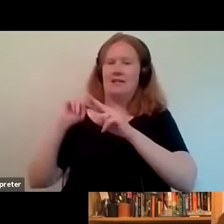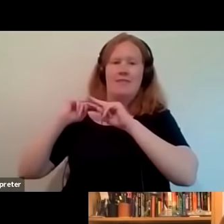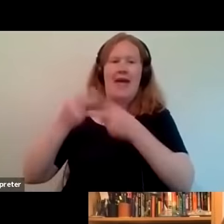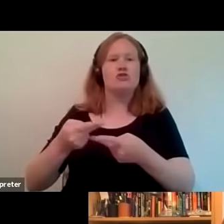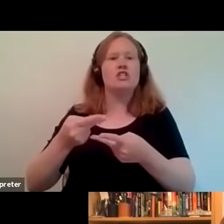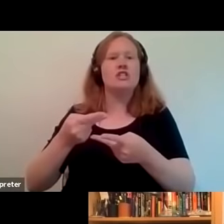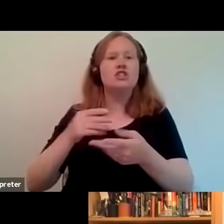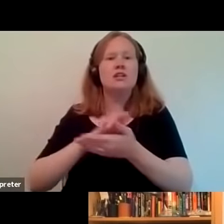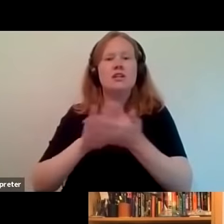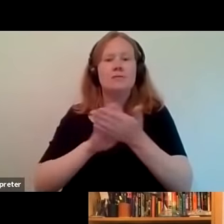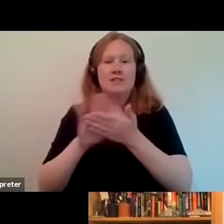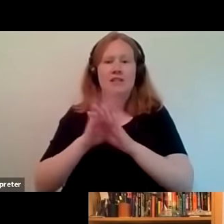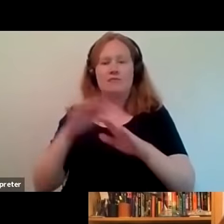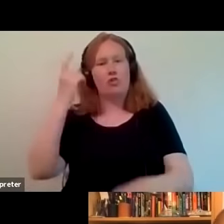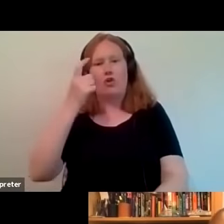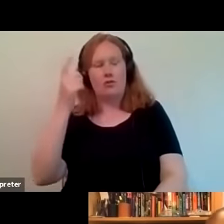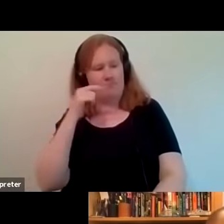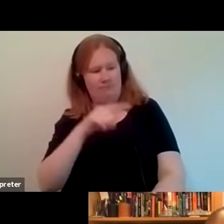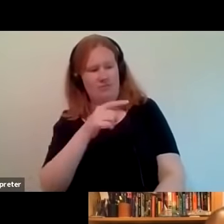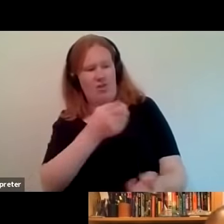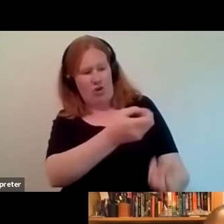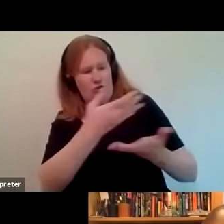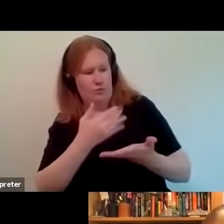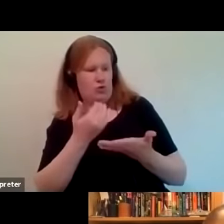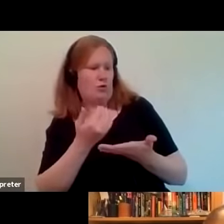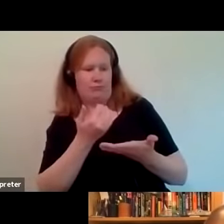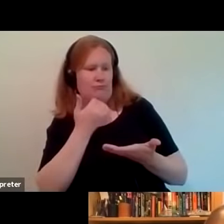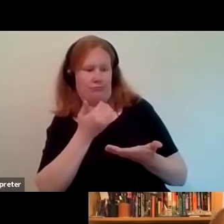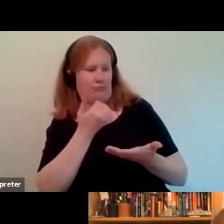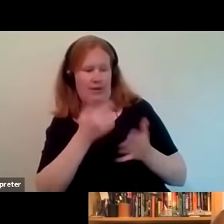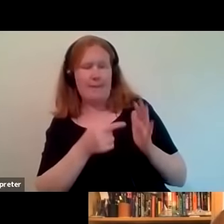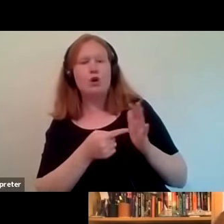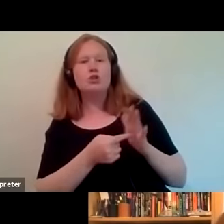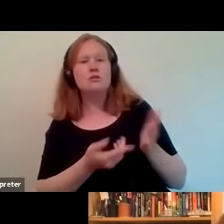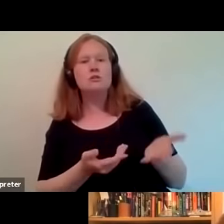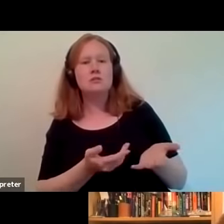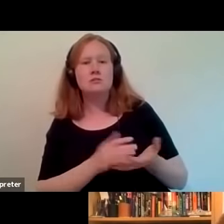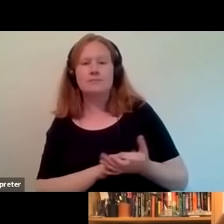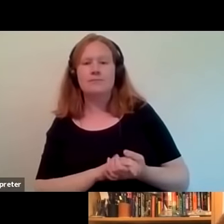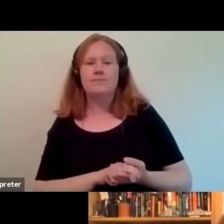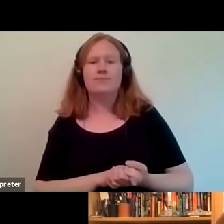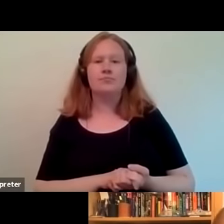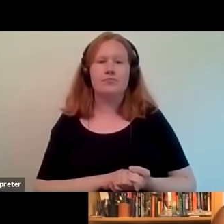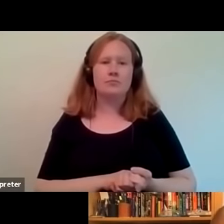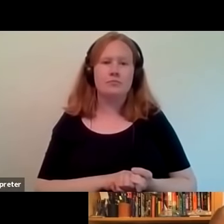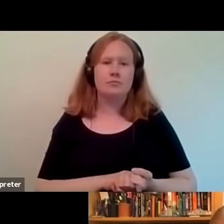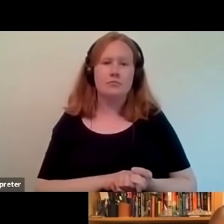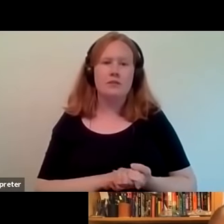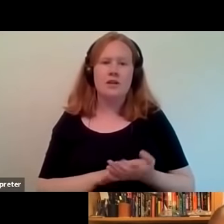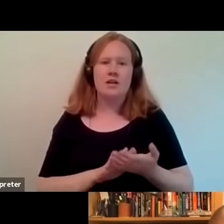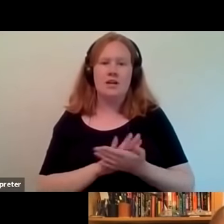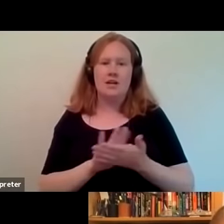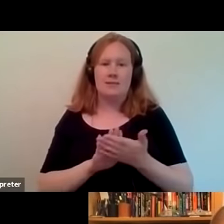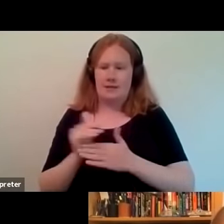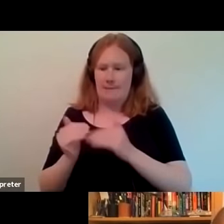considered that contribution sufficiently important in the first instance so there's a you know there's a cumulative effect